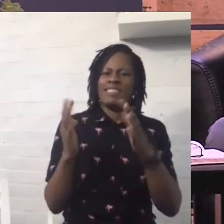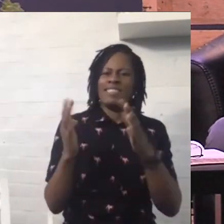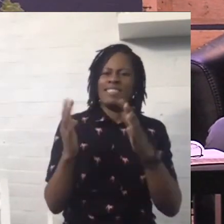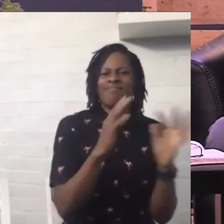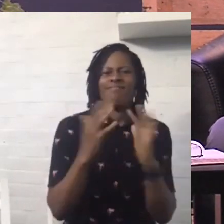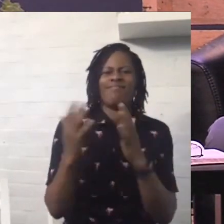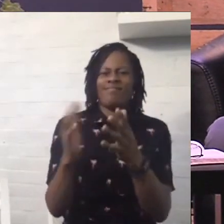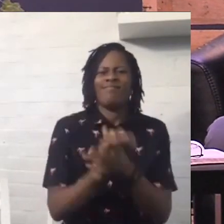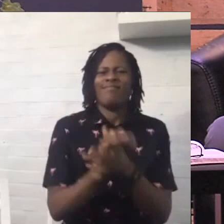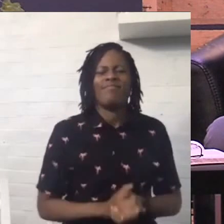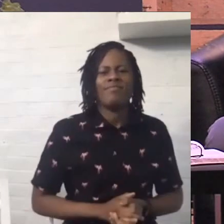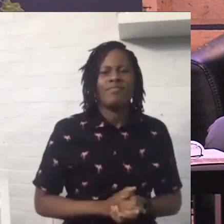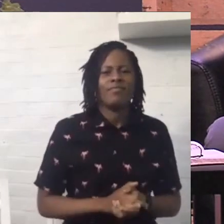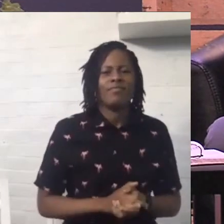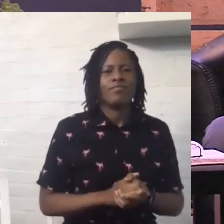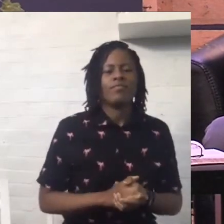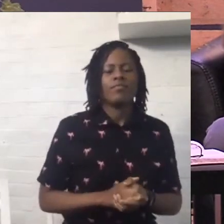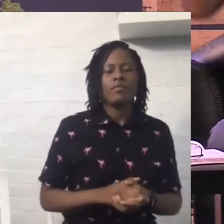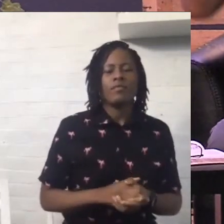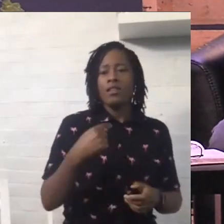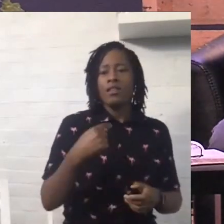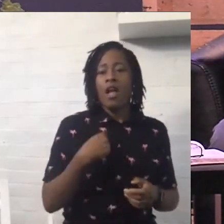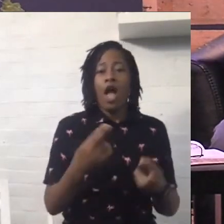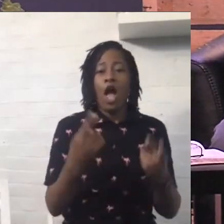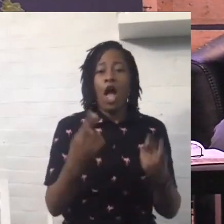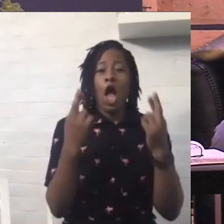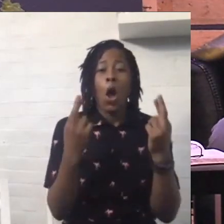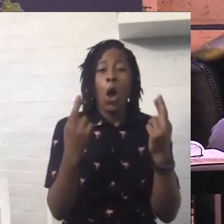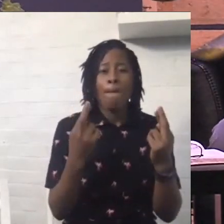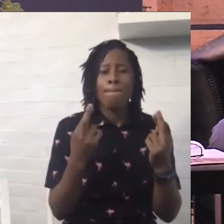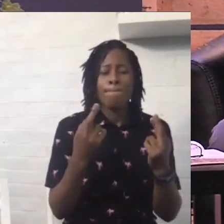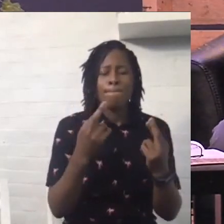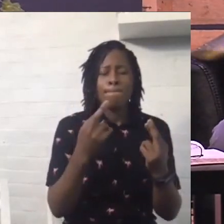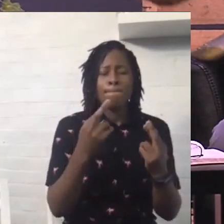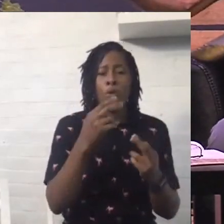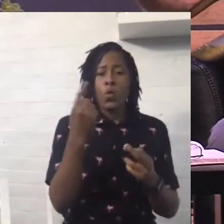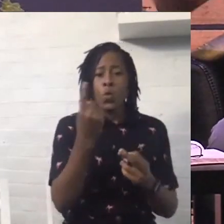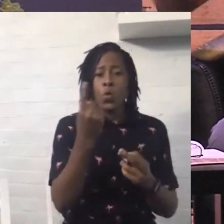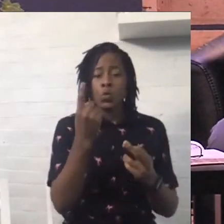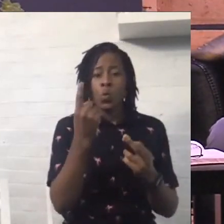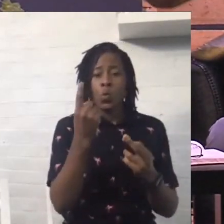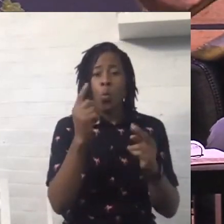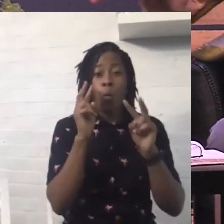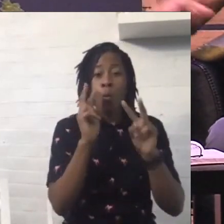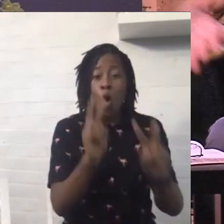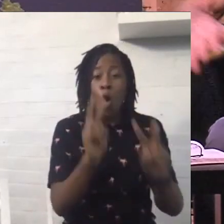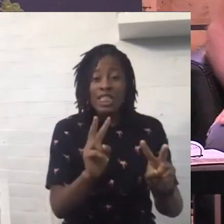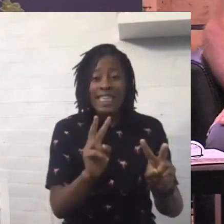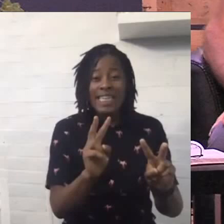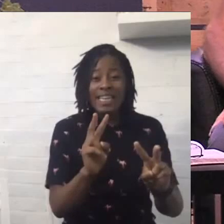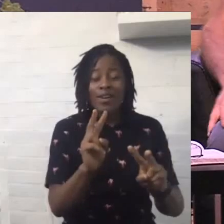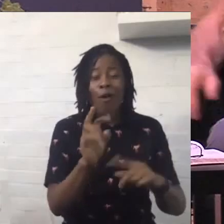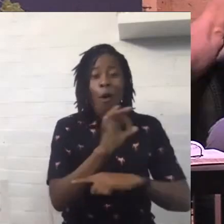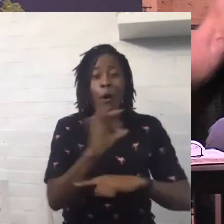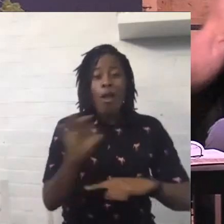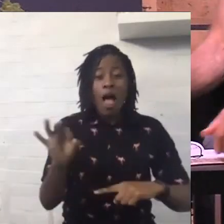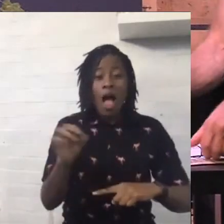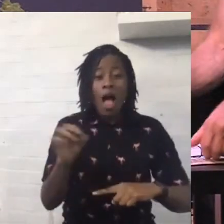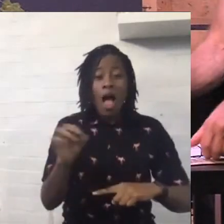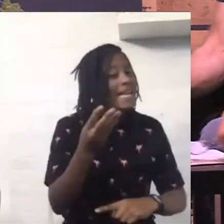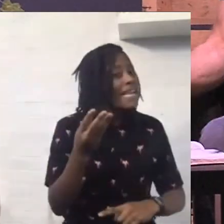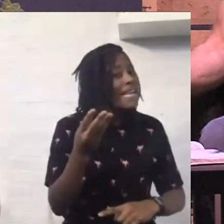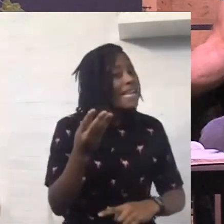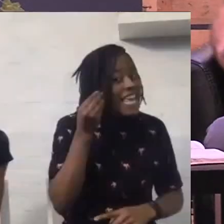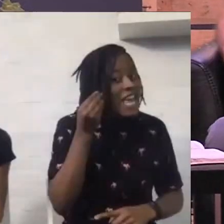I hope those of you that are watching could hear real applause from real people in a real space and we